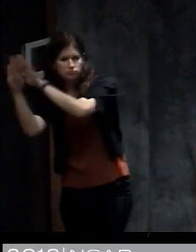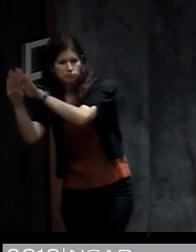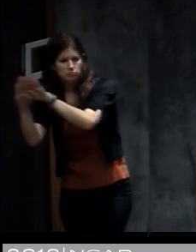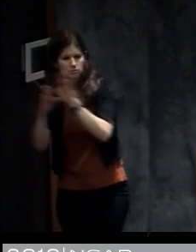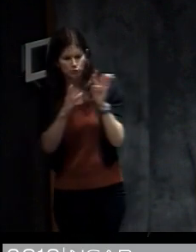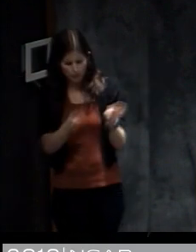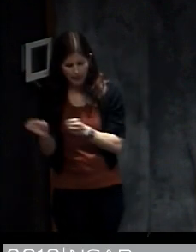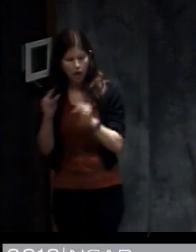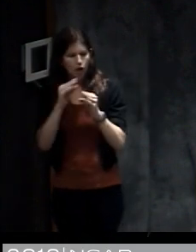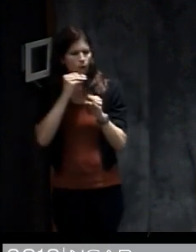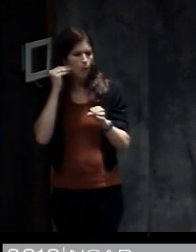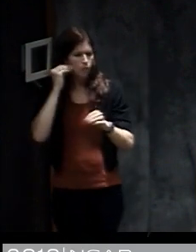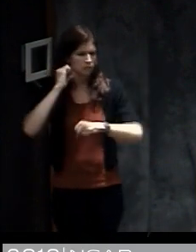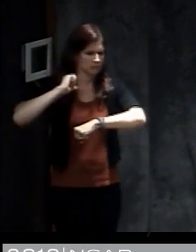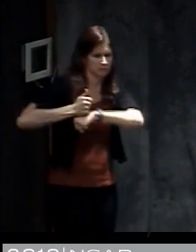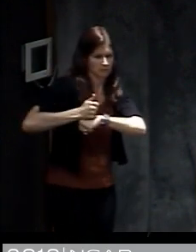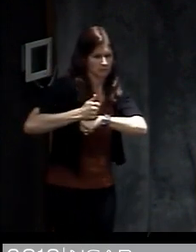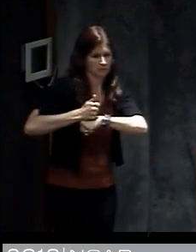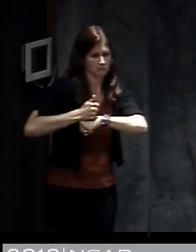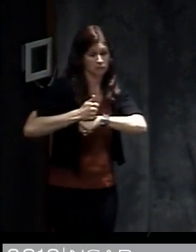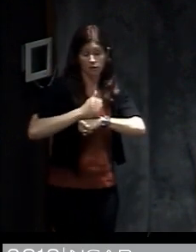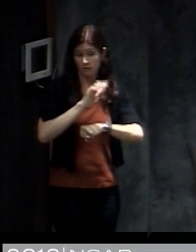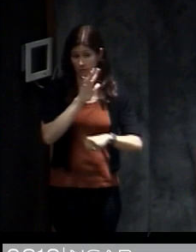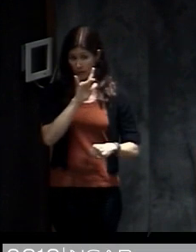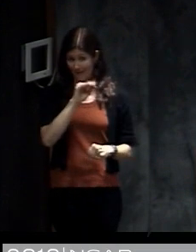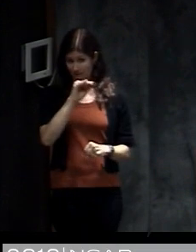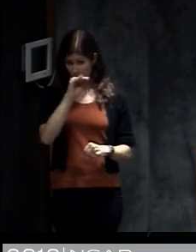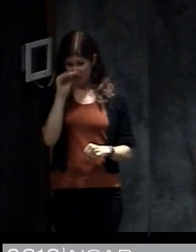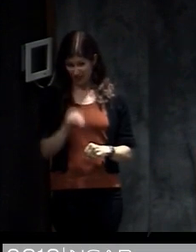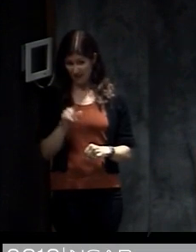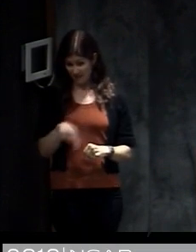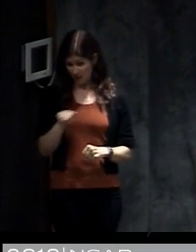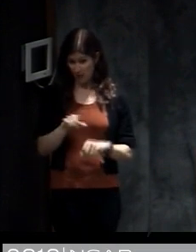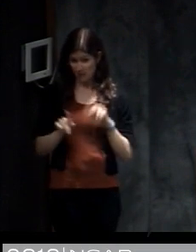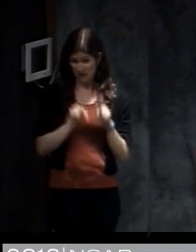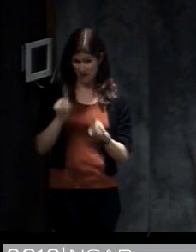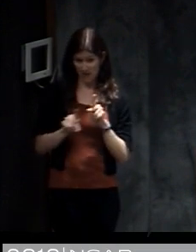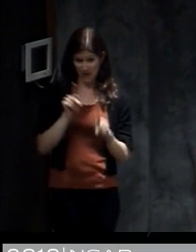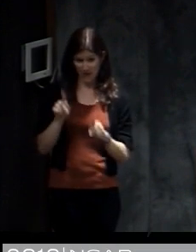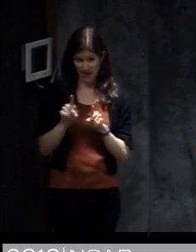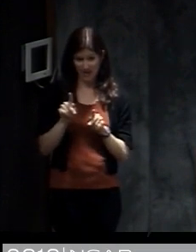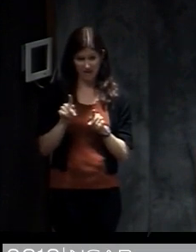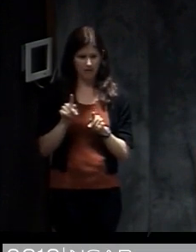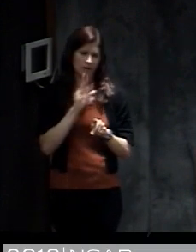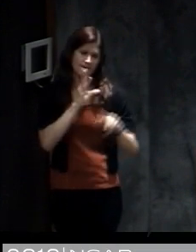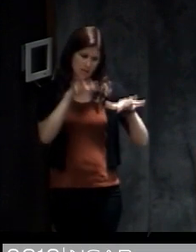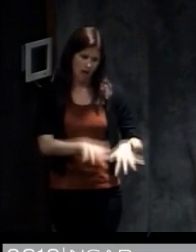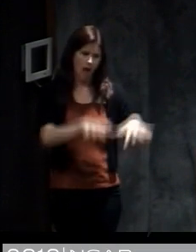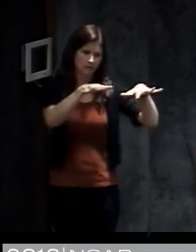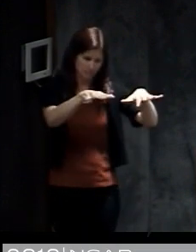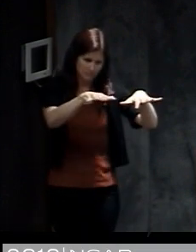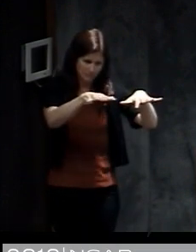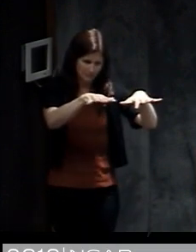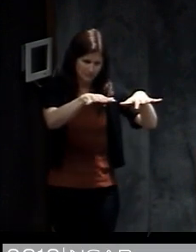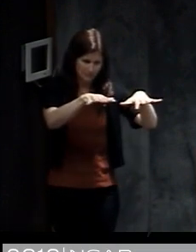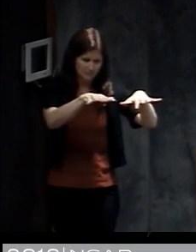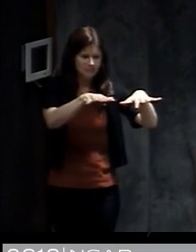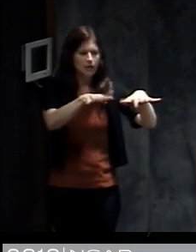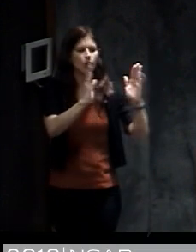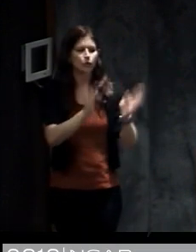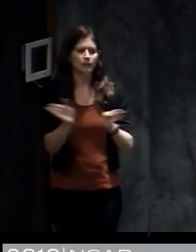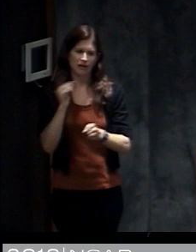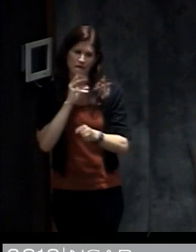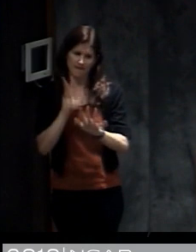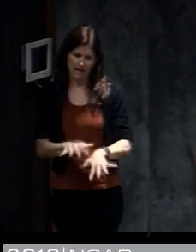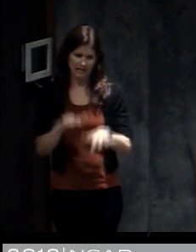strong winds. And only about 25% of people in these two areas, all of which were flooded, prepared for